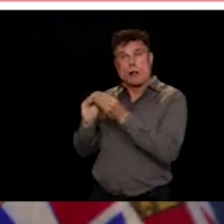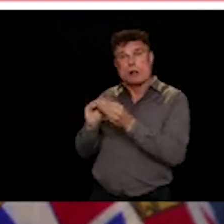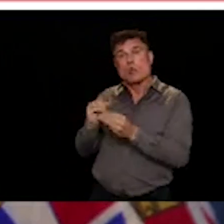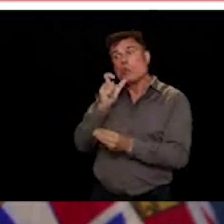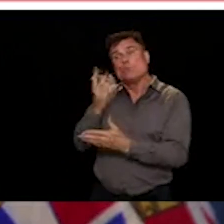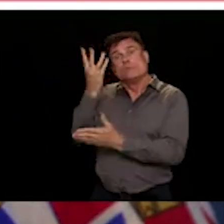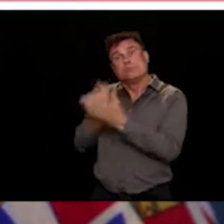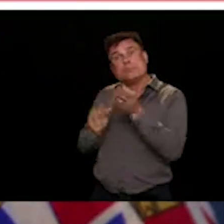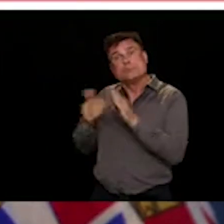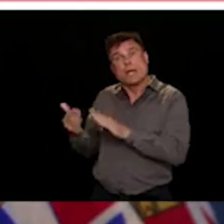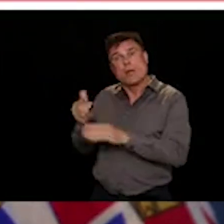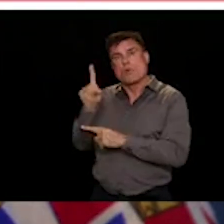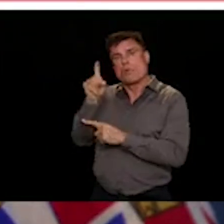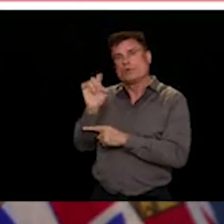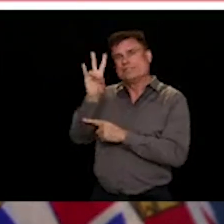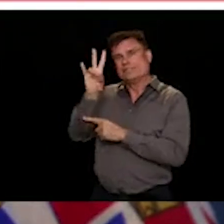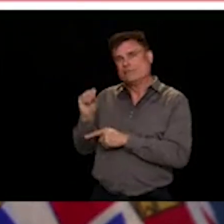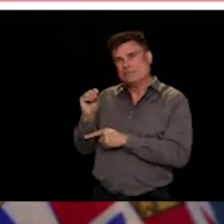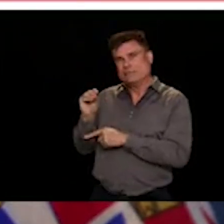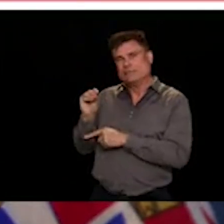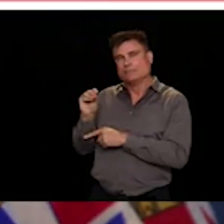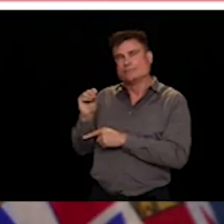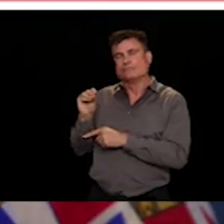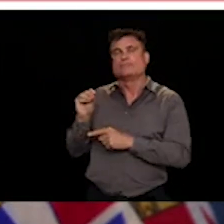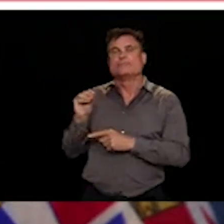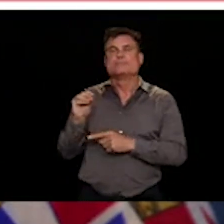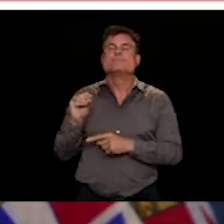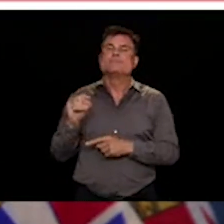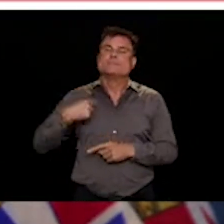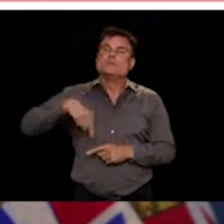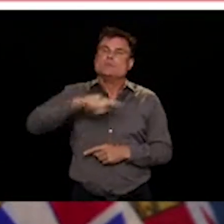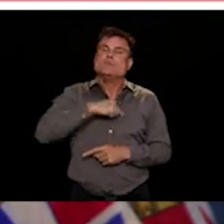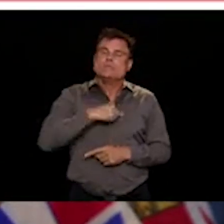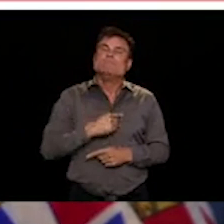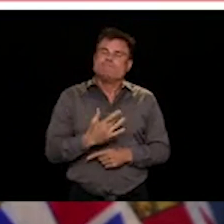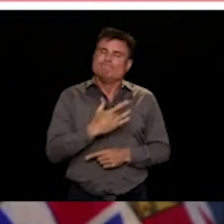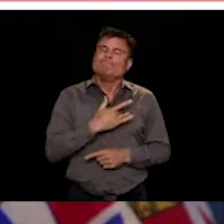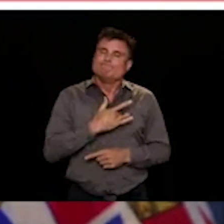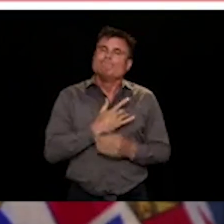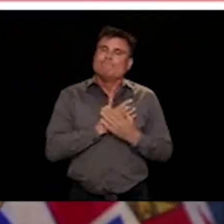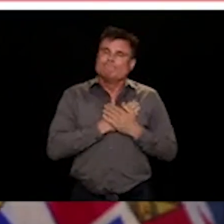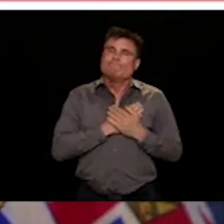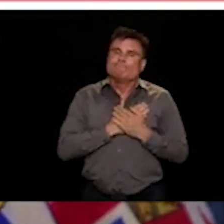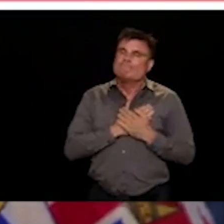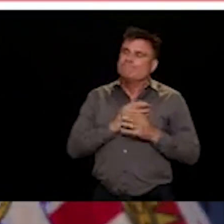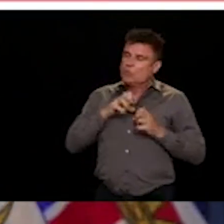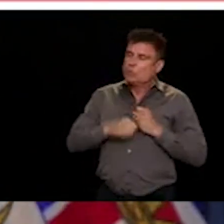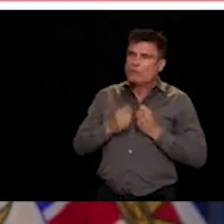condolences go out to the family of this person, to his care team, and his entire community.